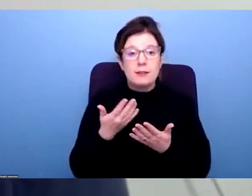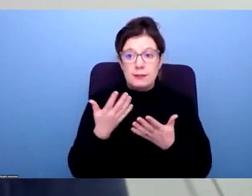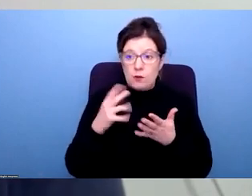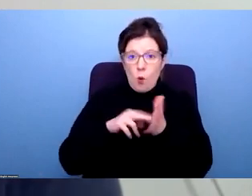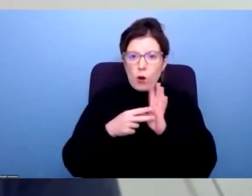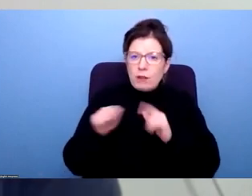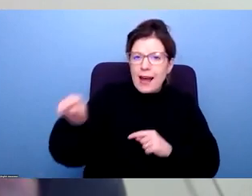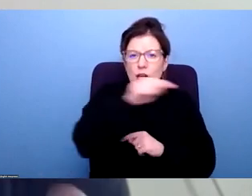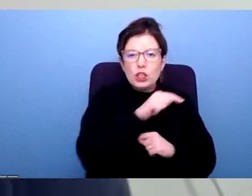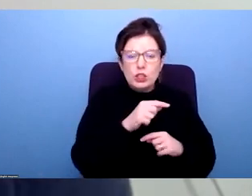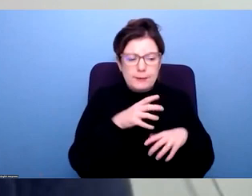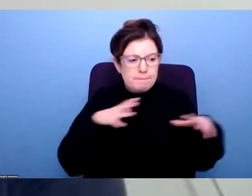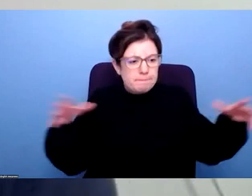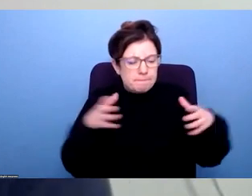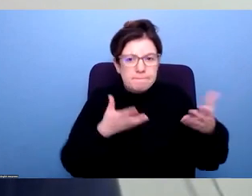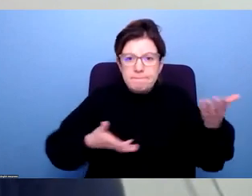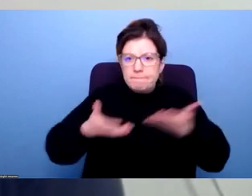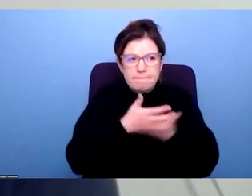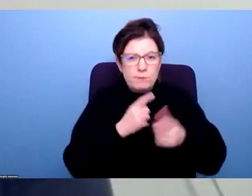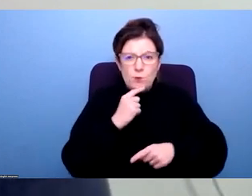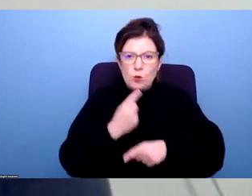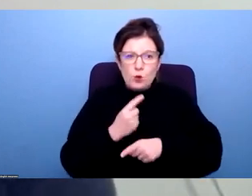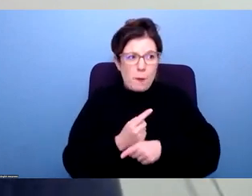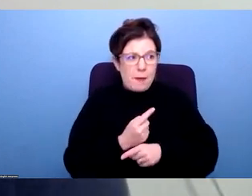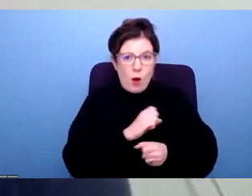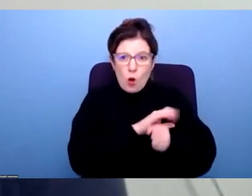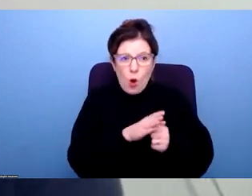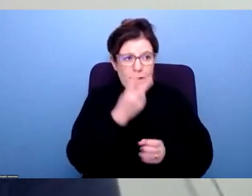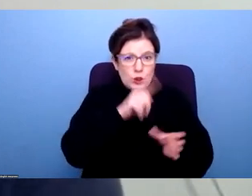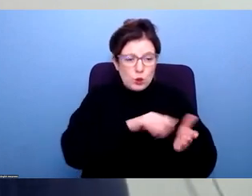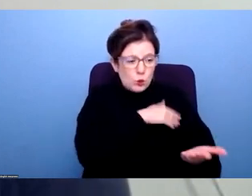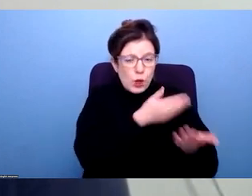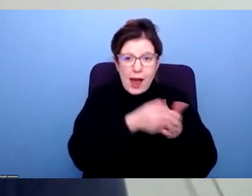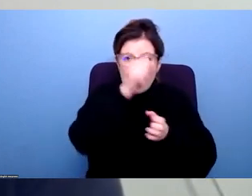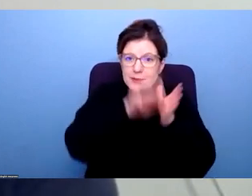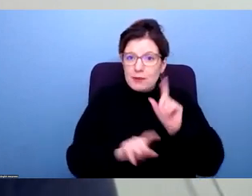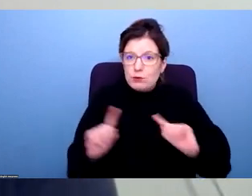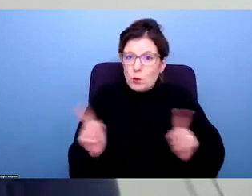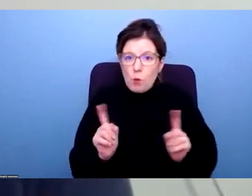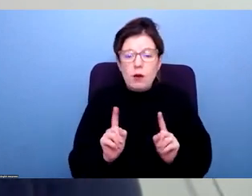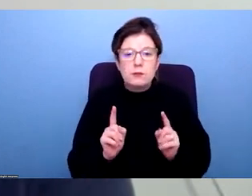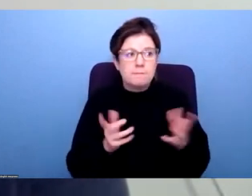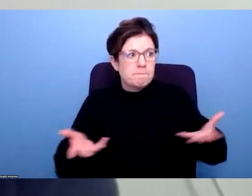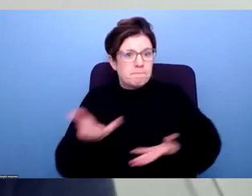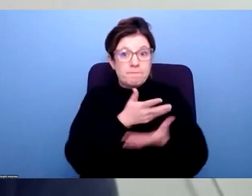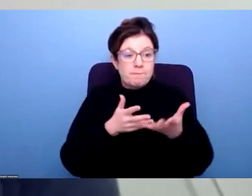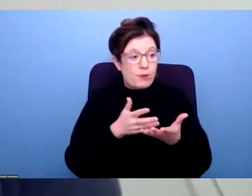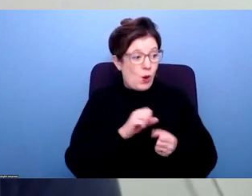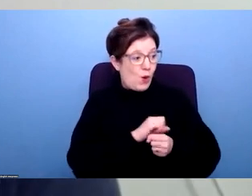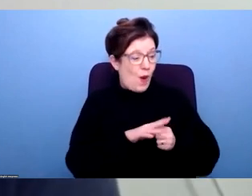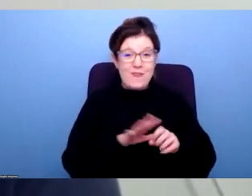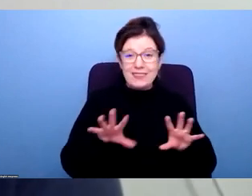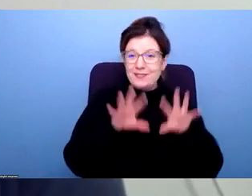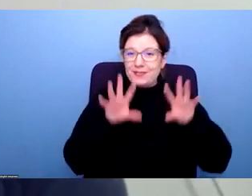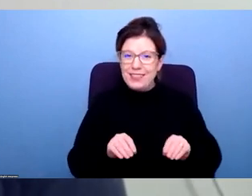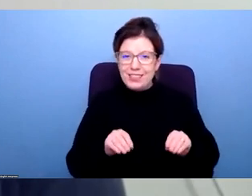reflecting on what had happened over the last two years of the pandemic, and everybody was talking about, you know, we're through the pandemic and everything's